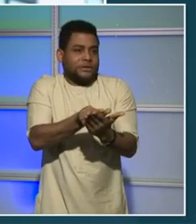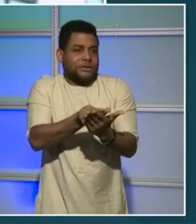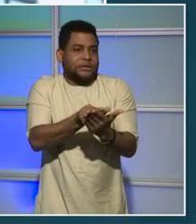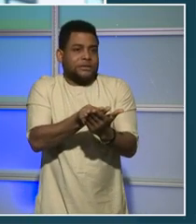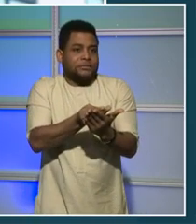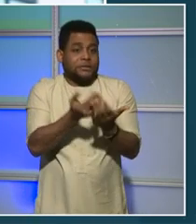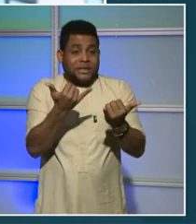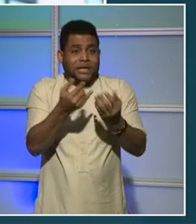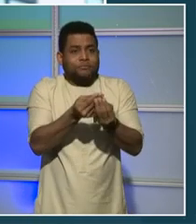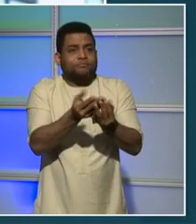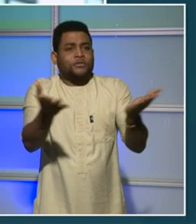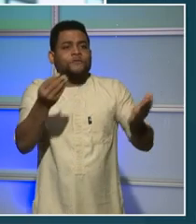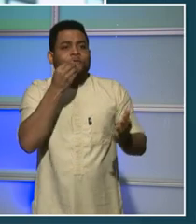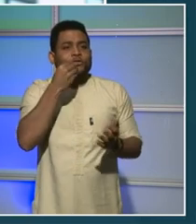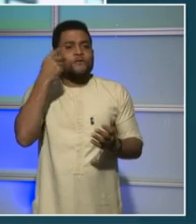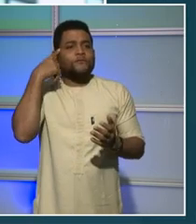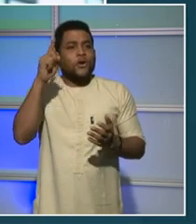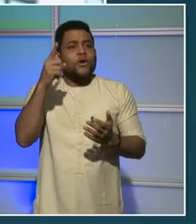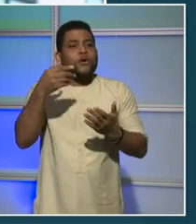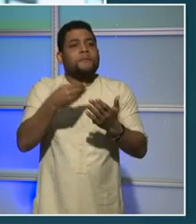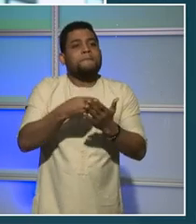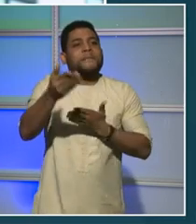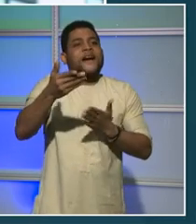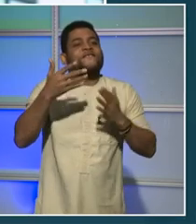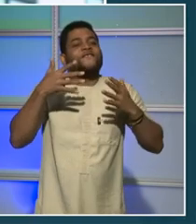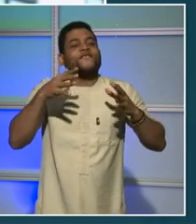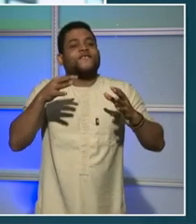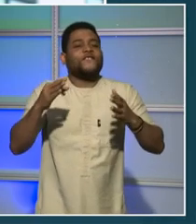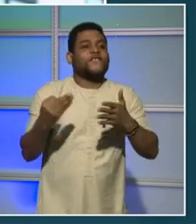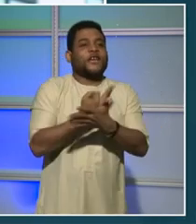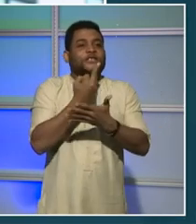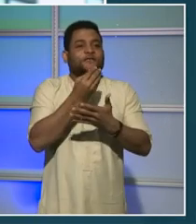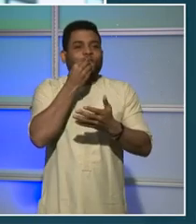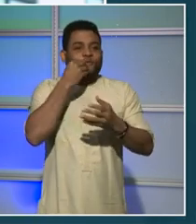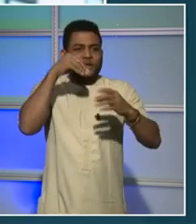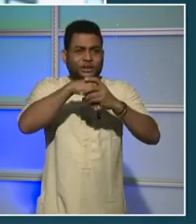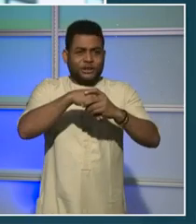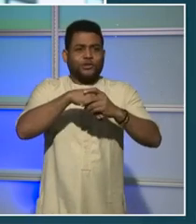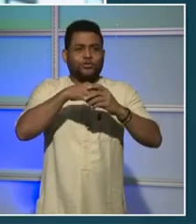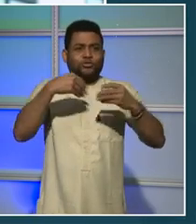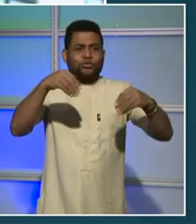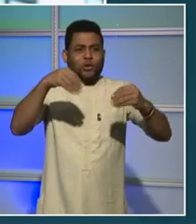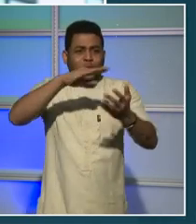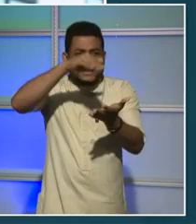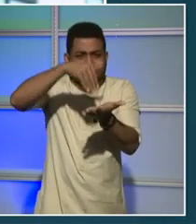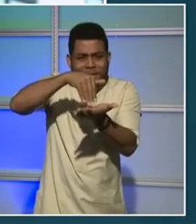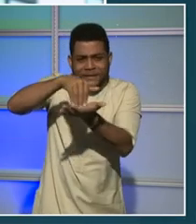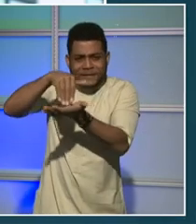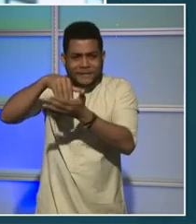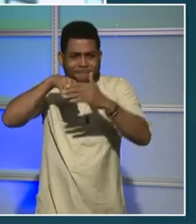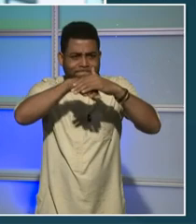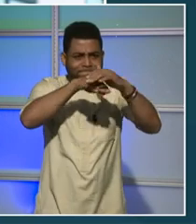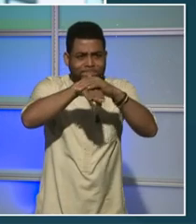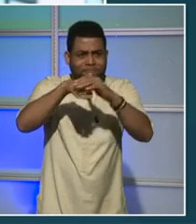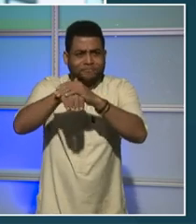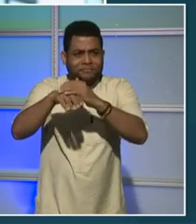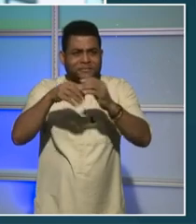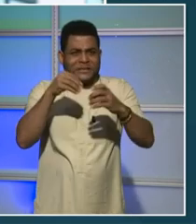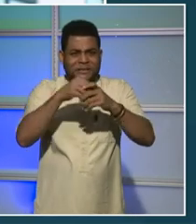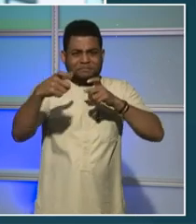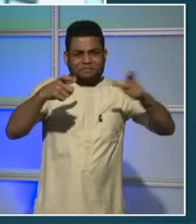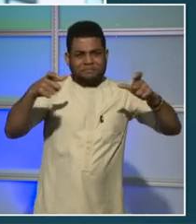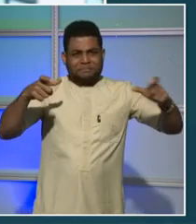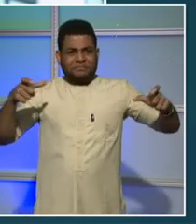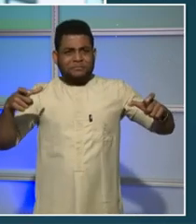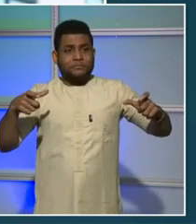and affordable food by incentivizing grocery stores and other food-related businesses to expand to areas with low food